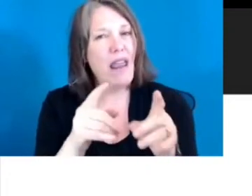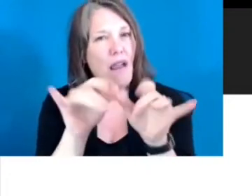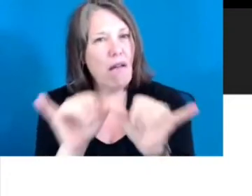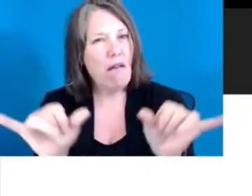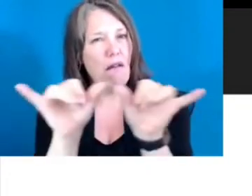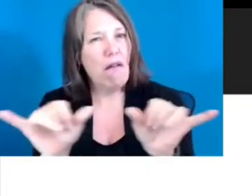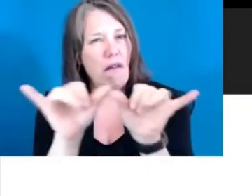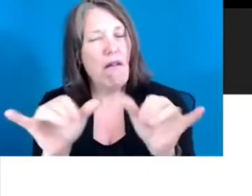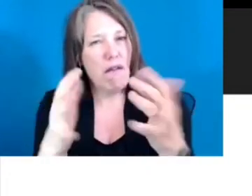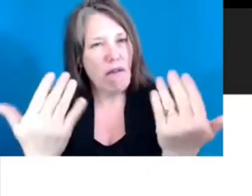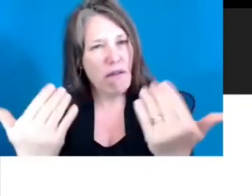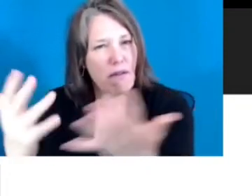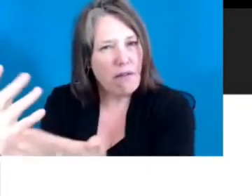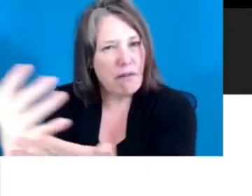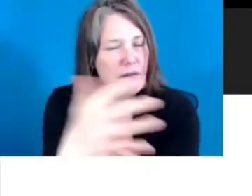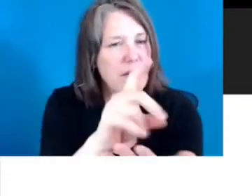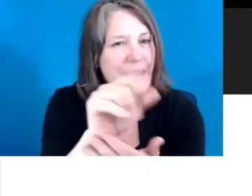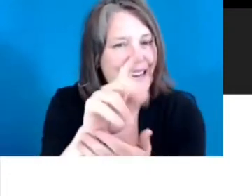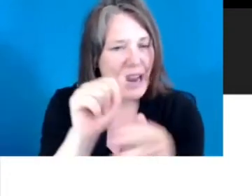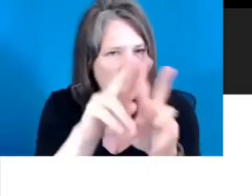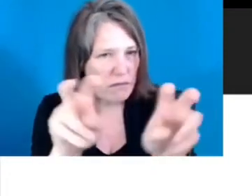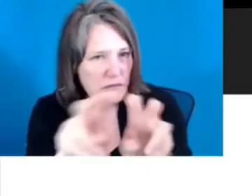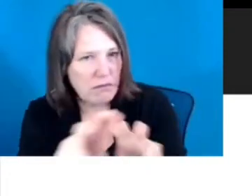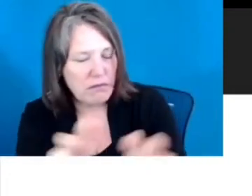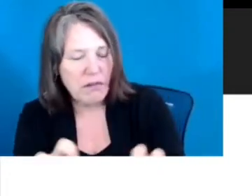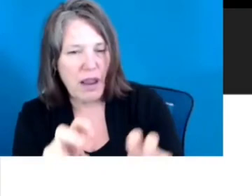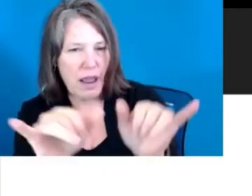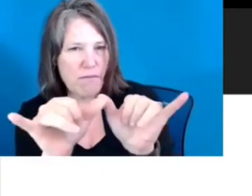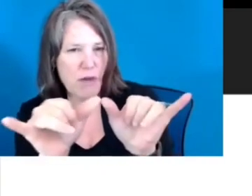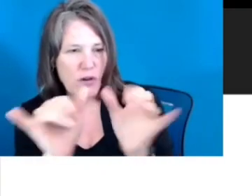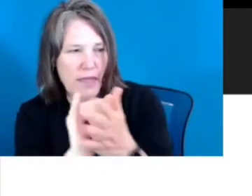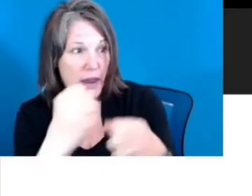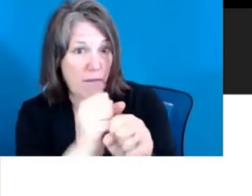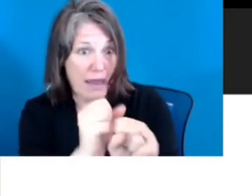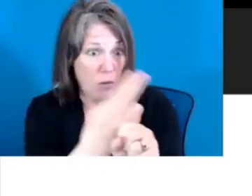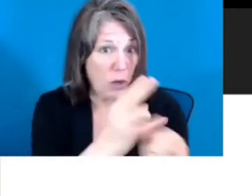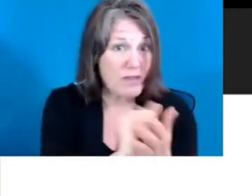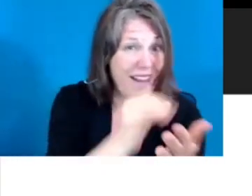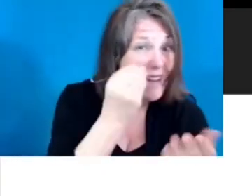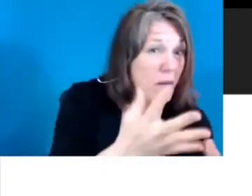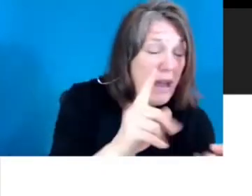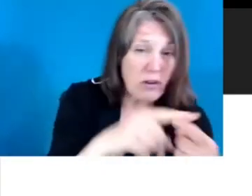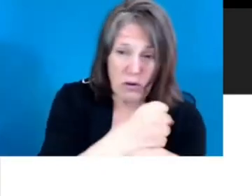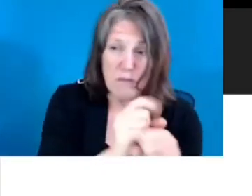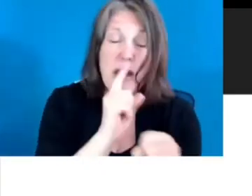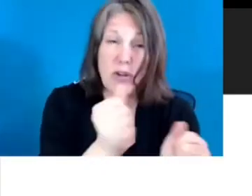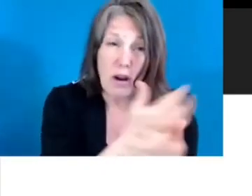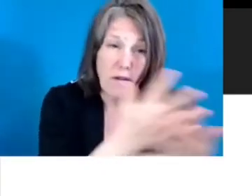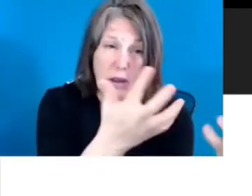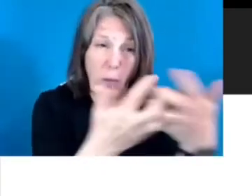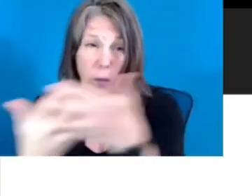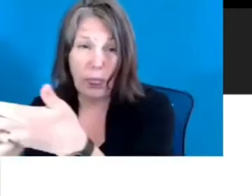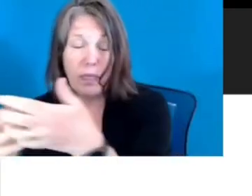gathering data and measuring their success. And we use that data to make sure all the pieces are working together